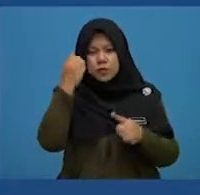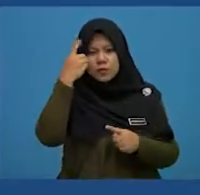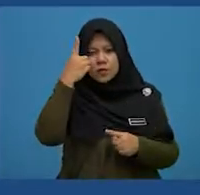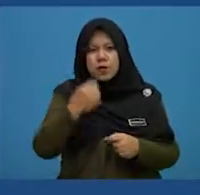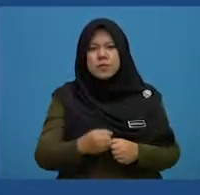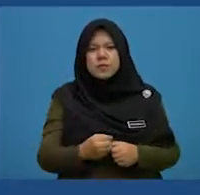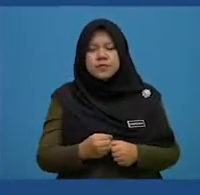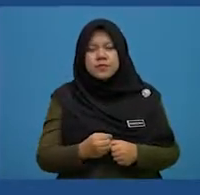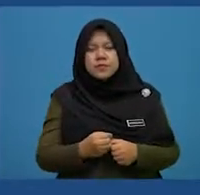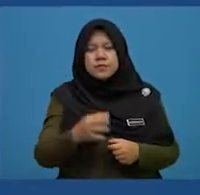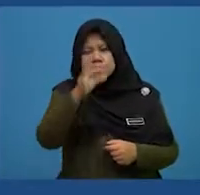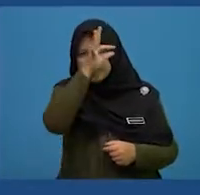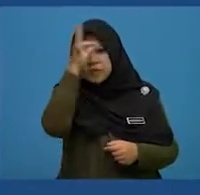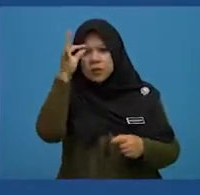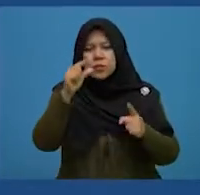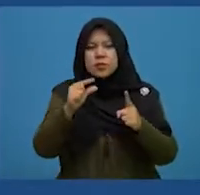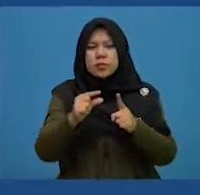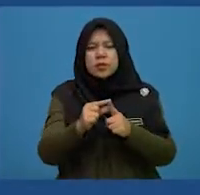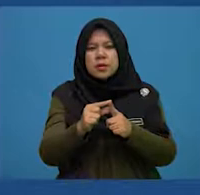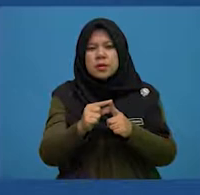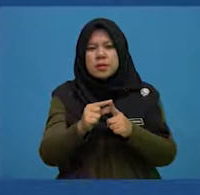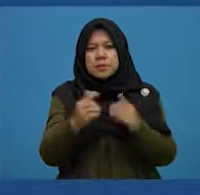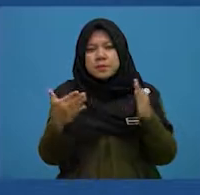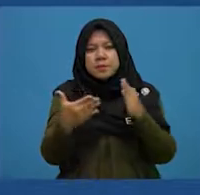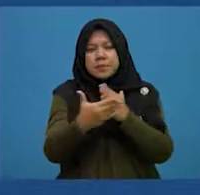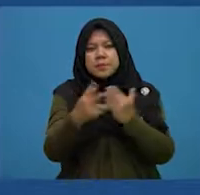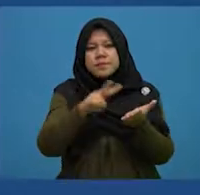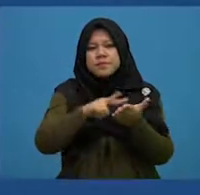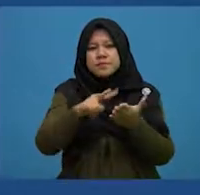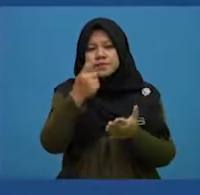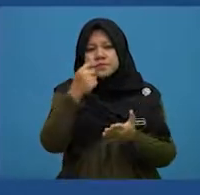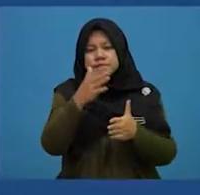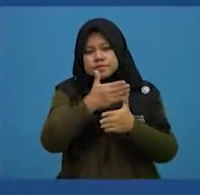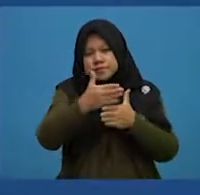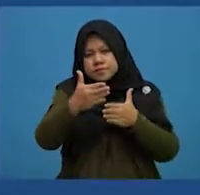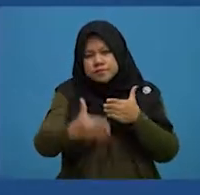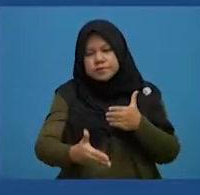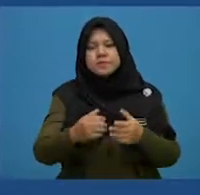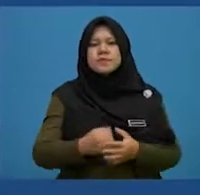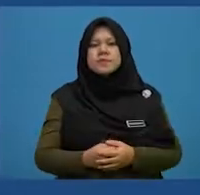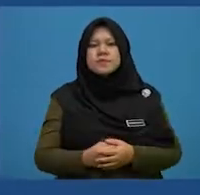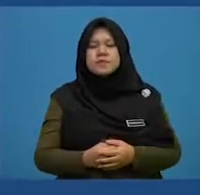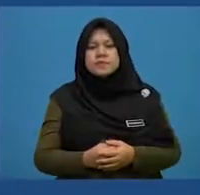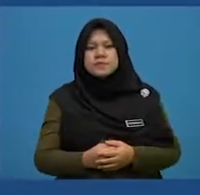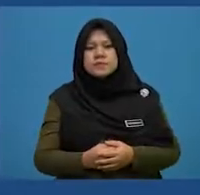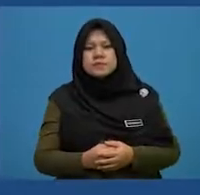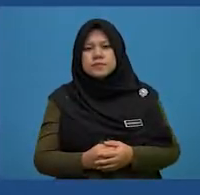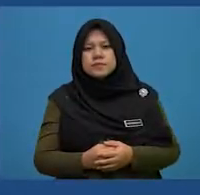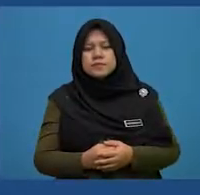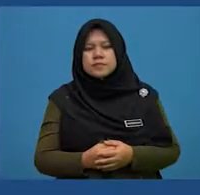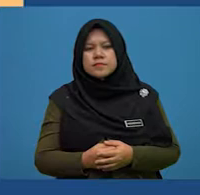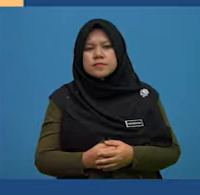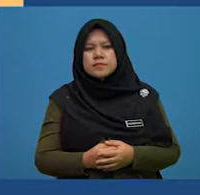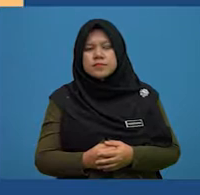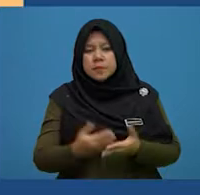an unfamiliar word by reading the sentence till the end. It will